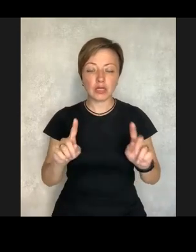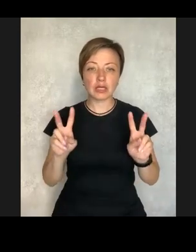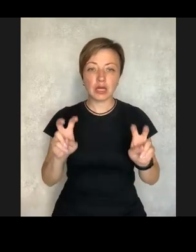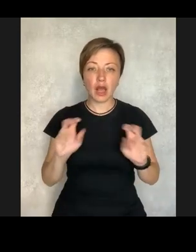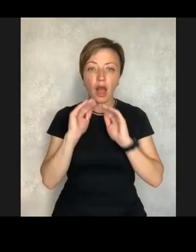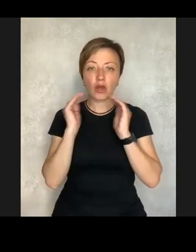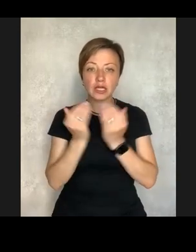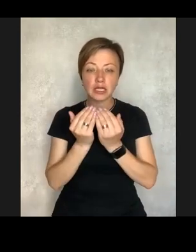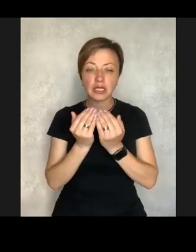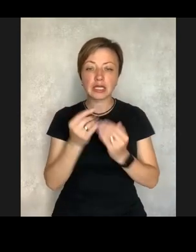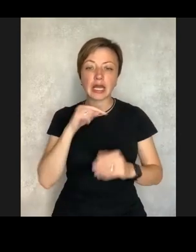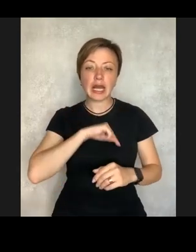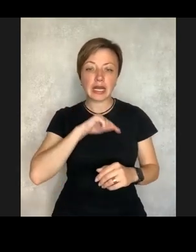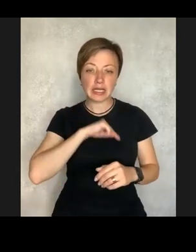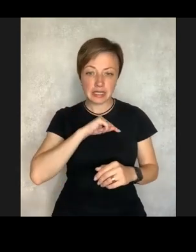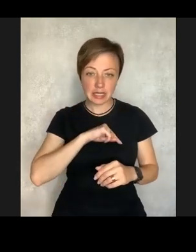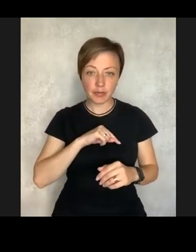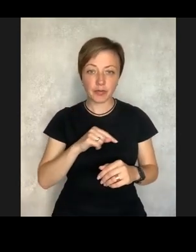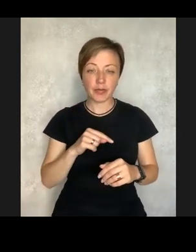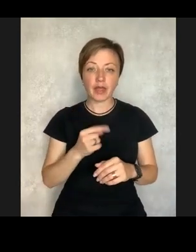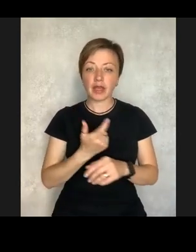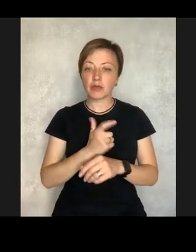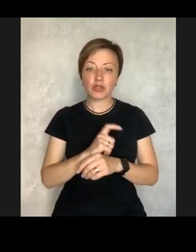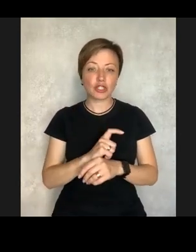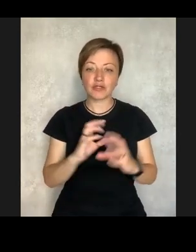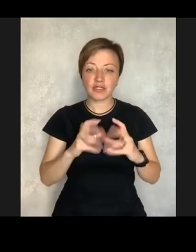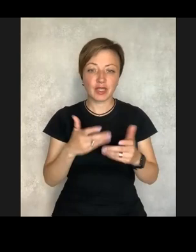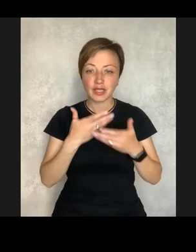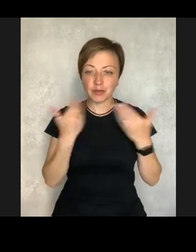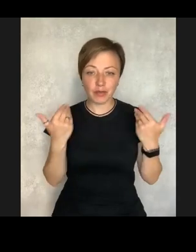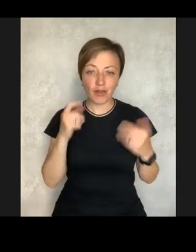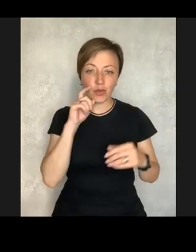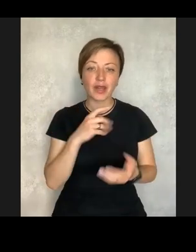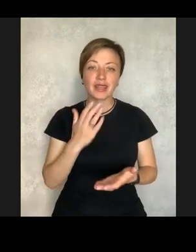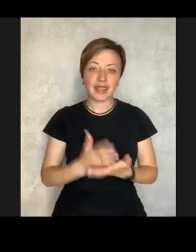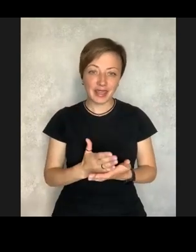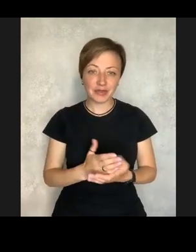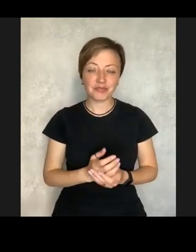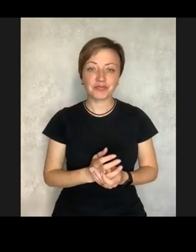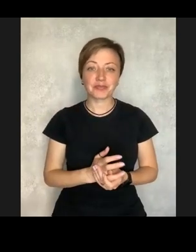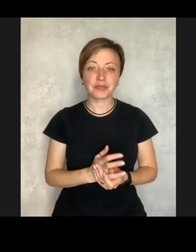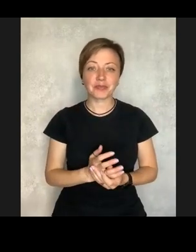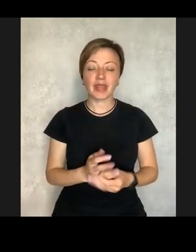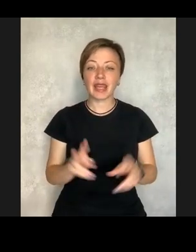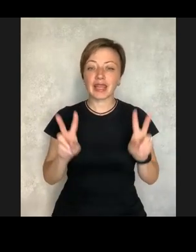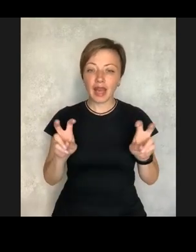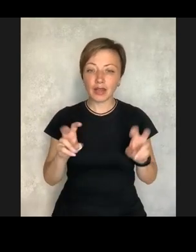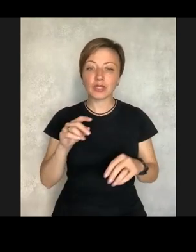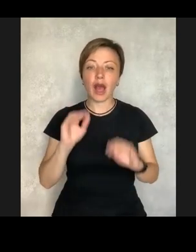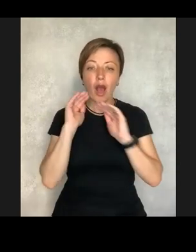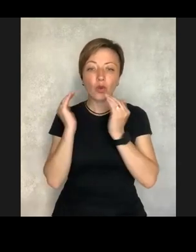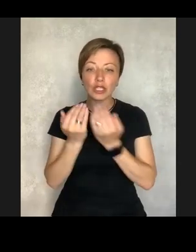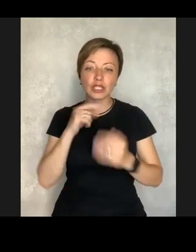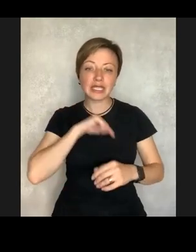at that time, we were attending the kindergarten with this know-how diagnosis, unique for Ukraine,